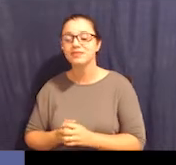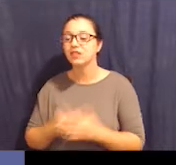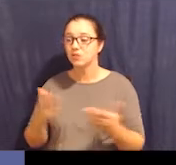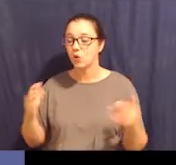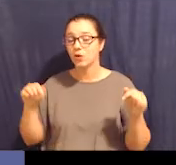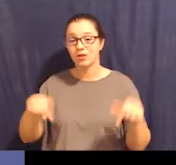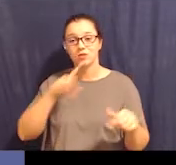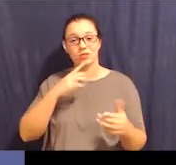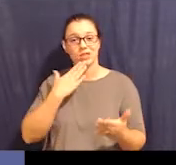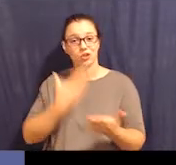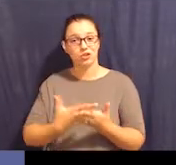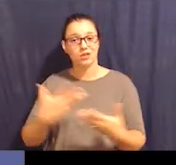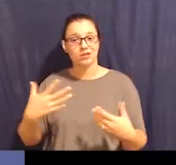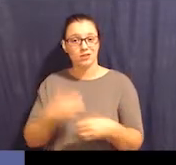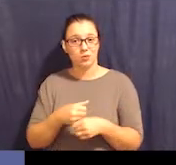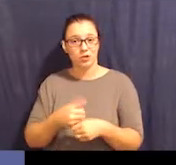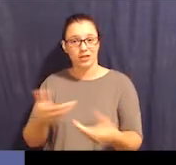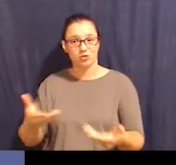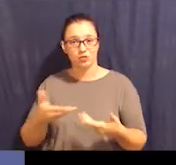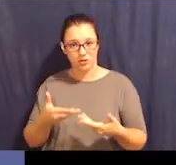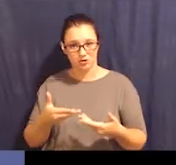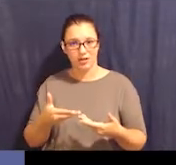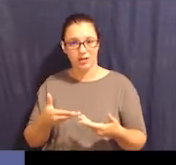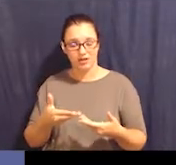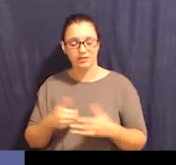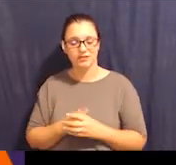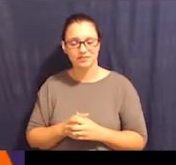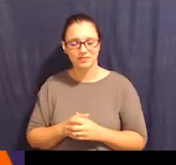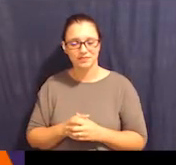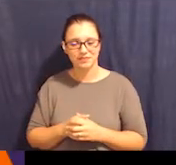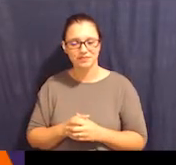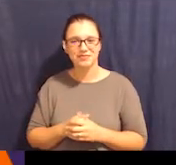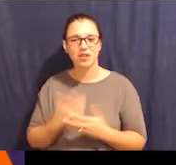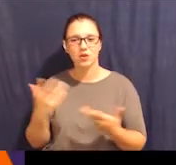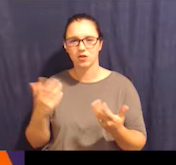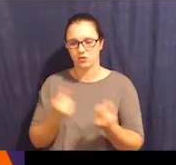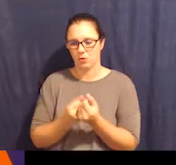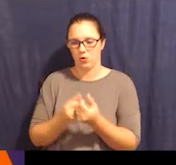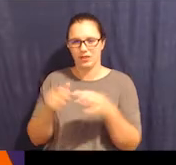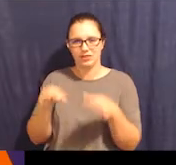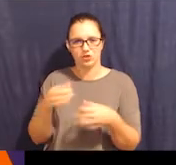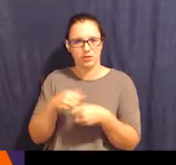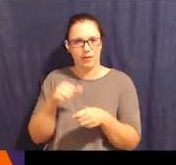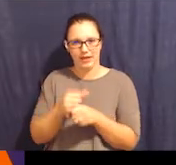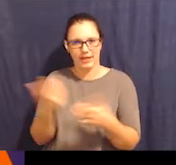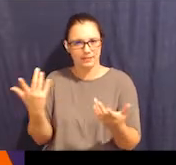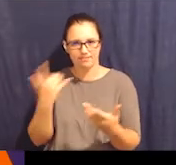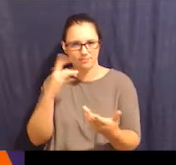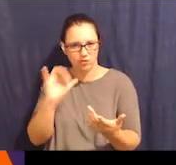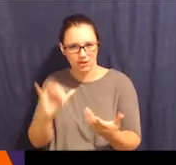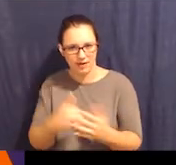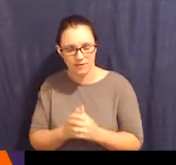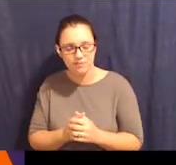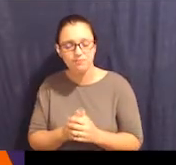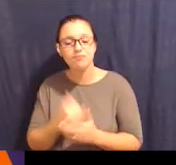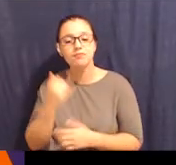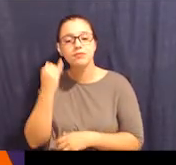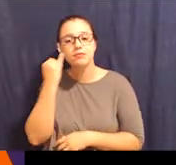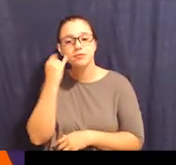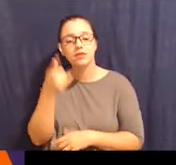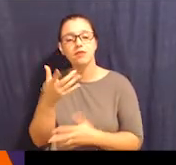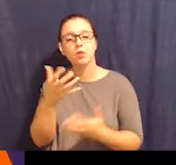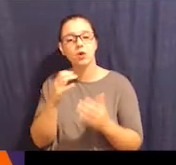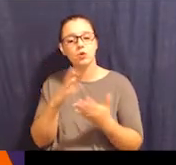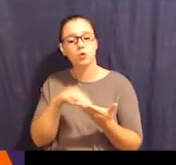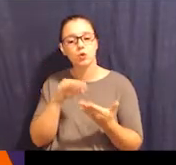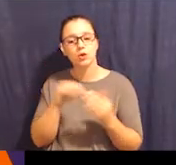So this is a really good summary and introduction of what supported decision-making is. And if you